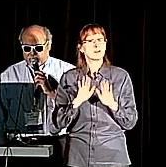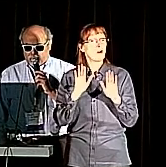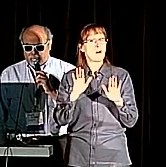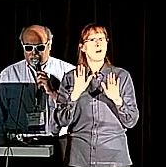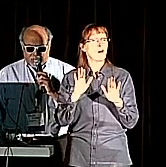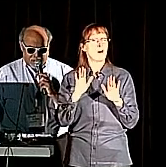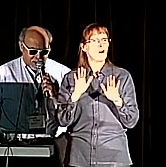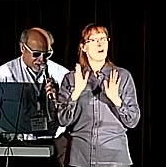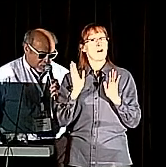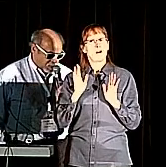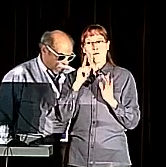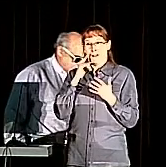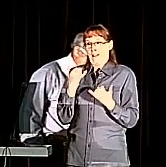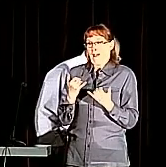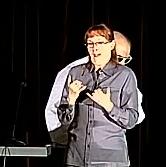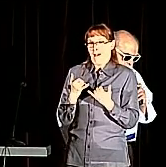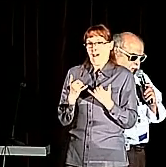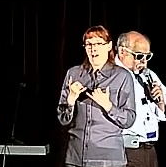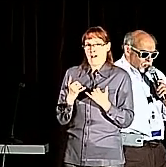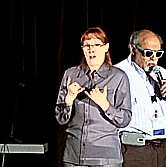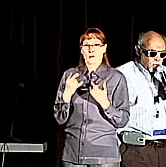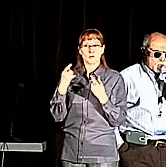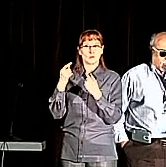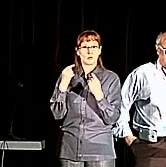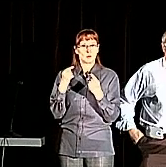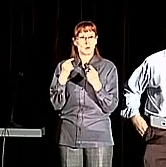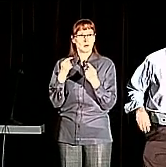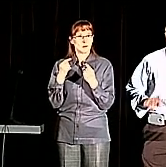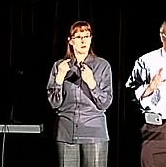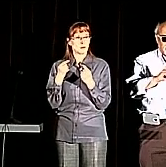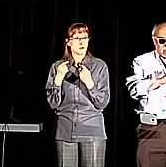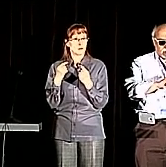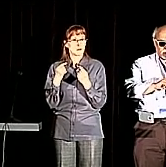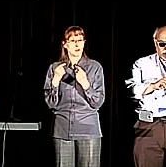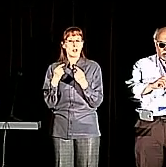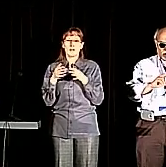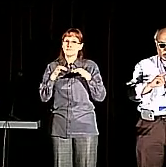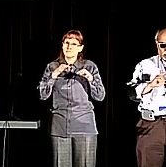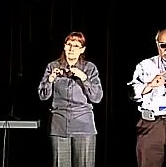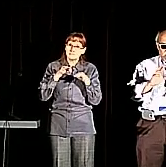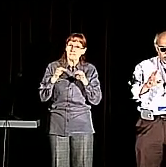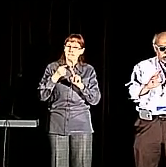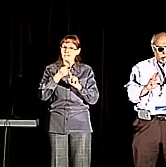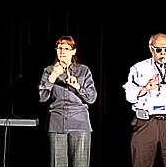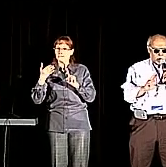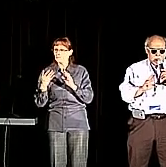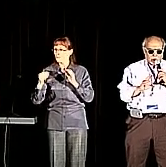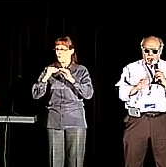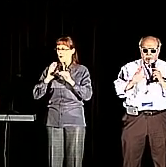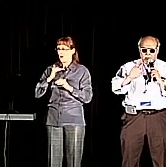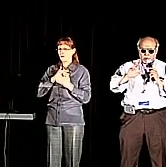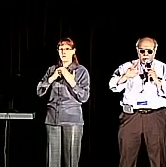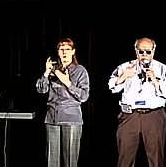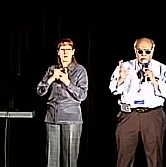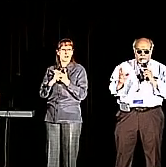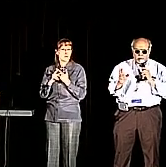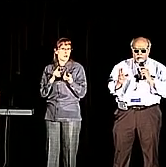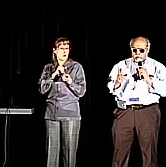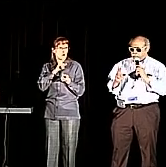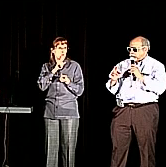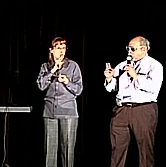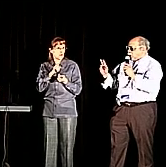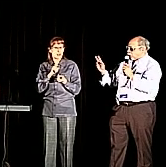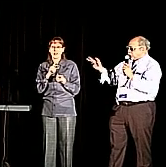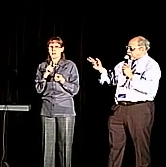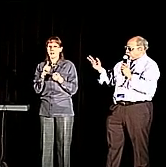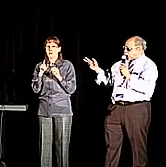more bandwidth right now, uh, with details, they, I'm happy to drill down, just catch me outside the